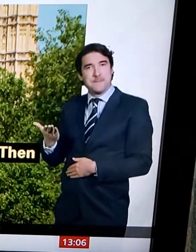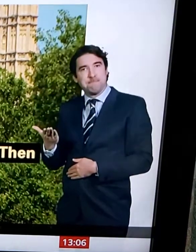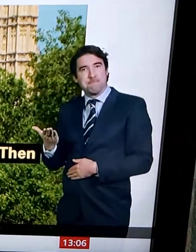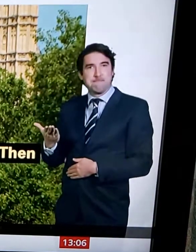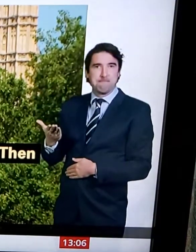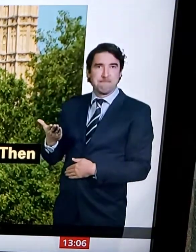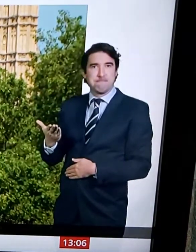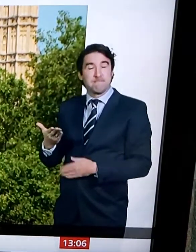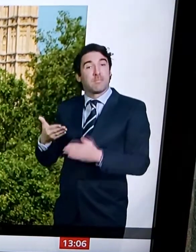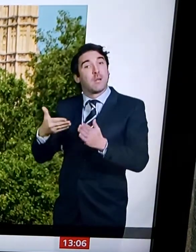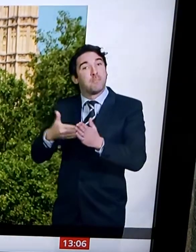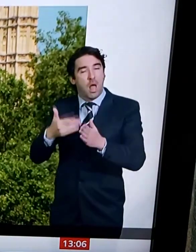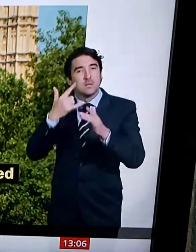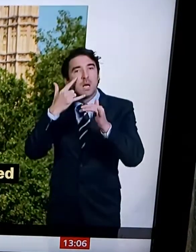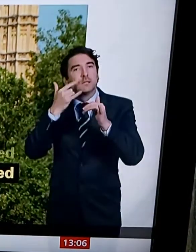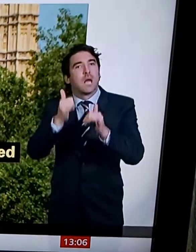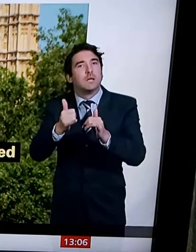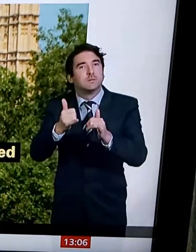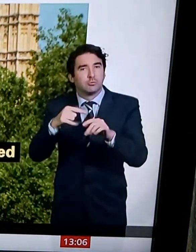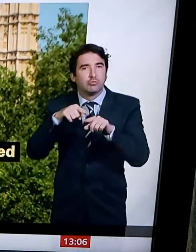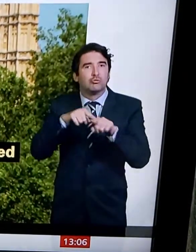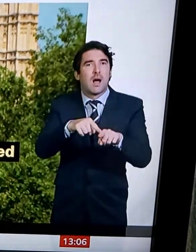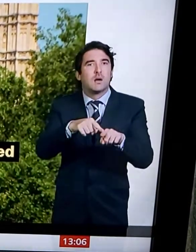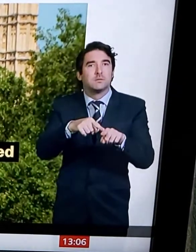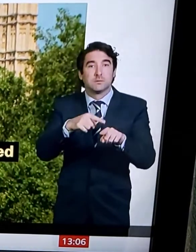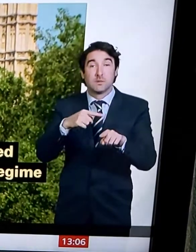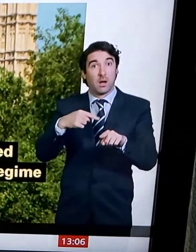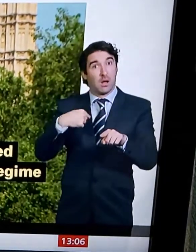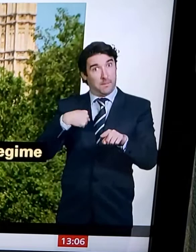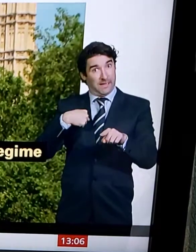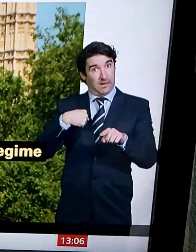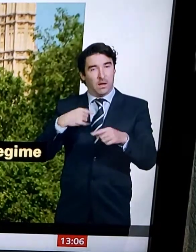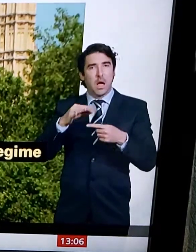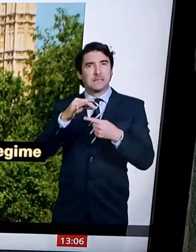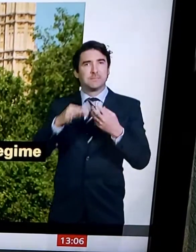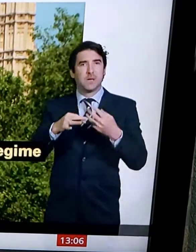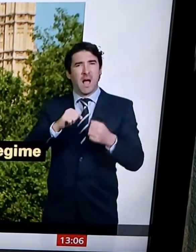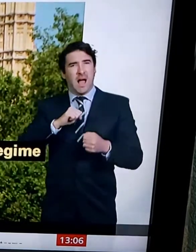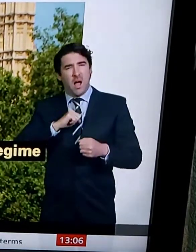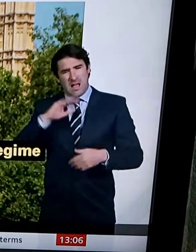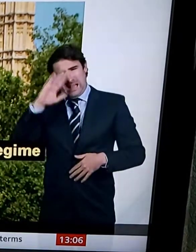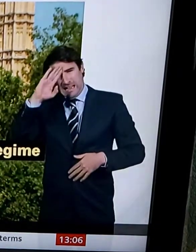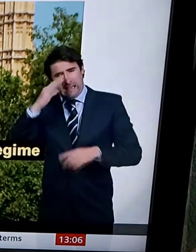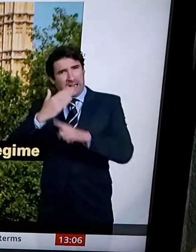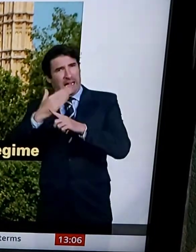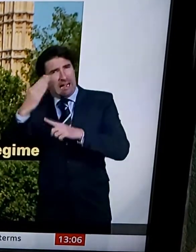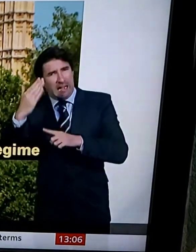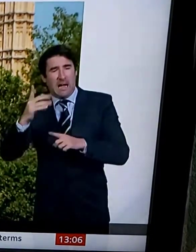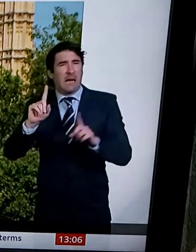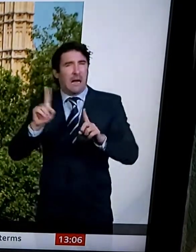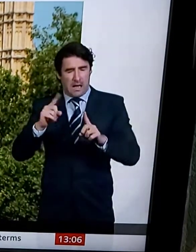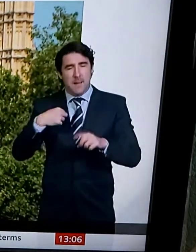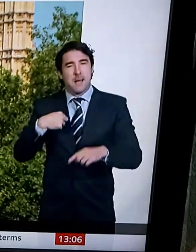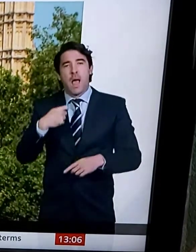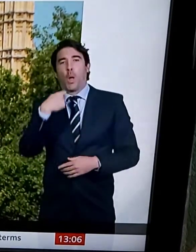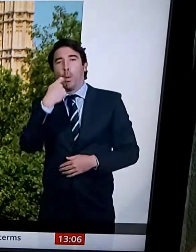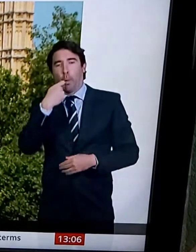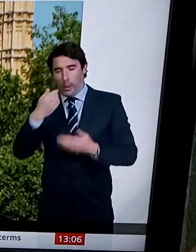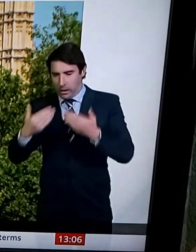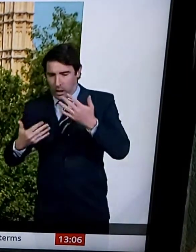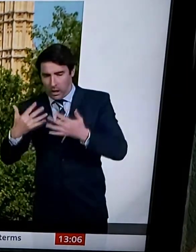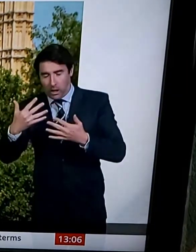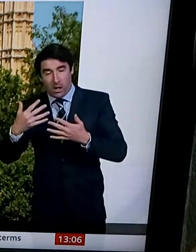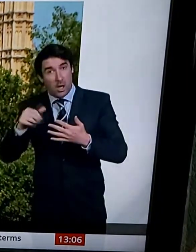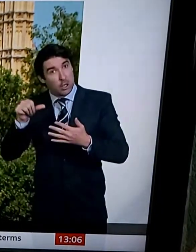to turn these boats around at sea, but this is proving controversial, because potentially there are safety issues, and the French have seen reluctant